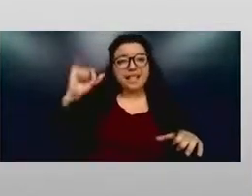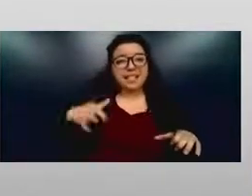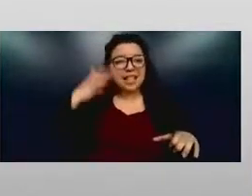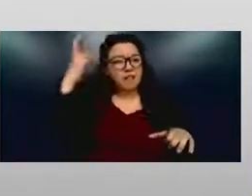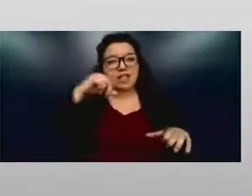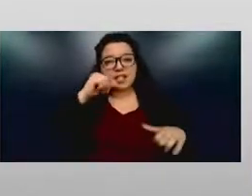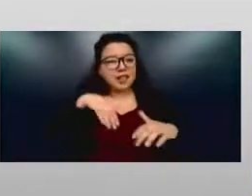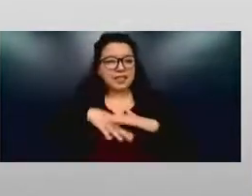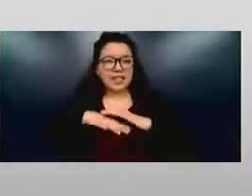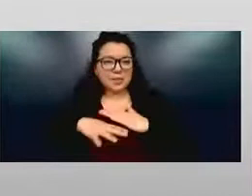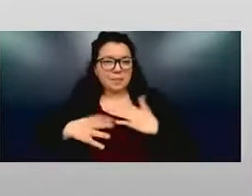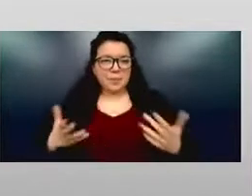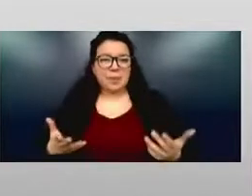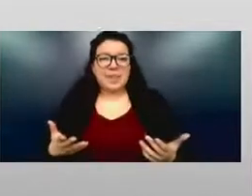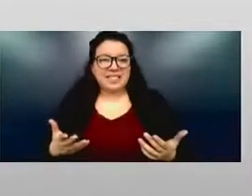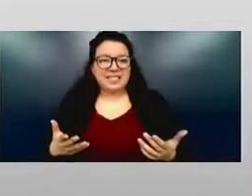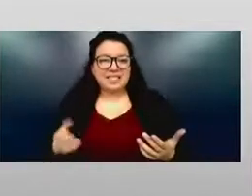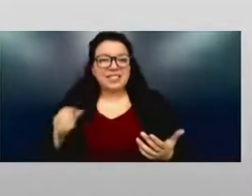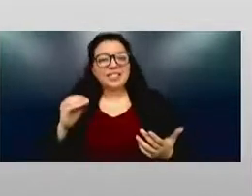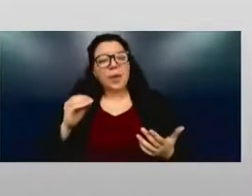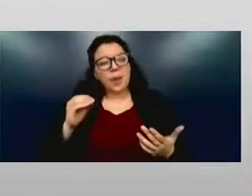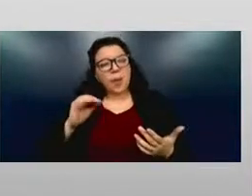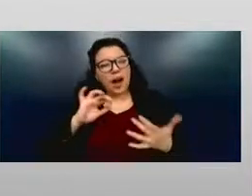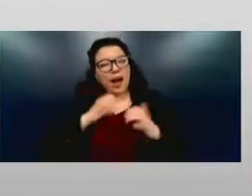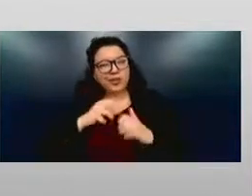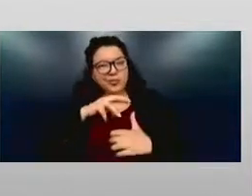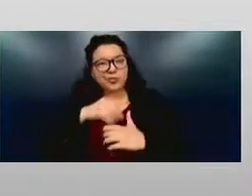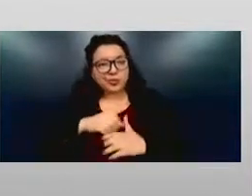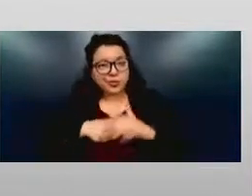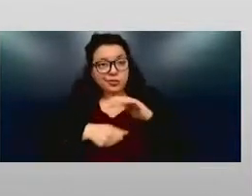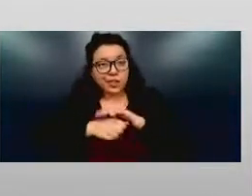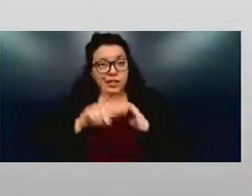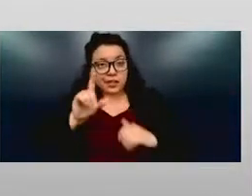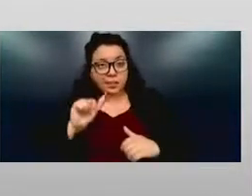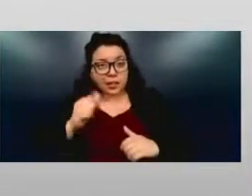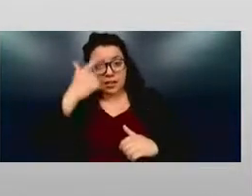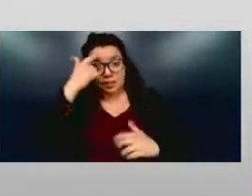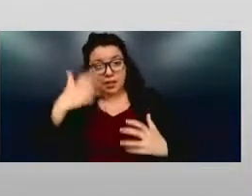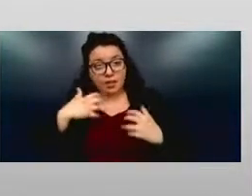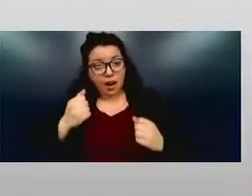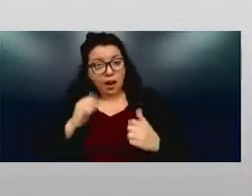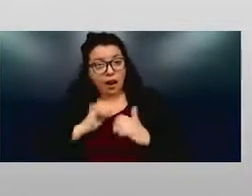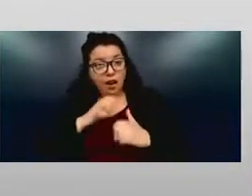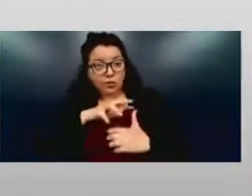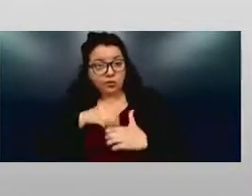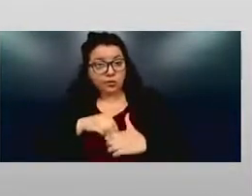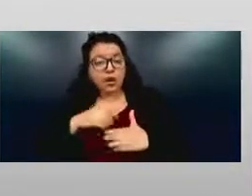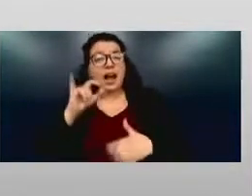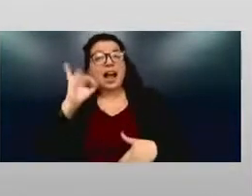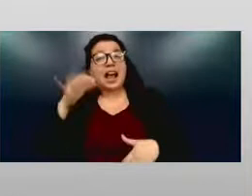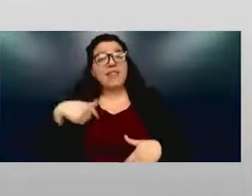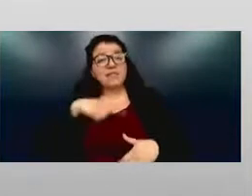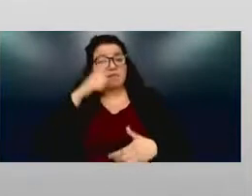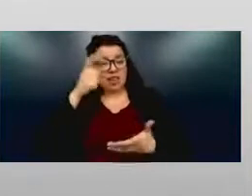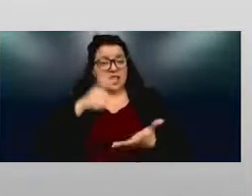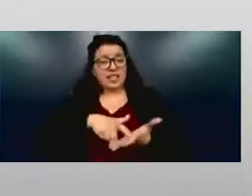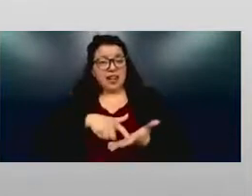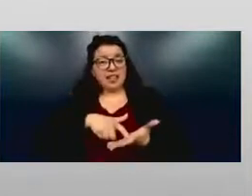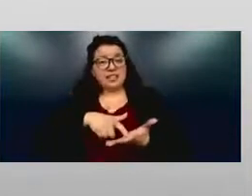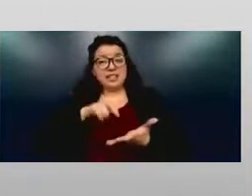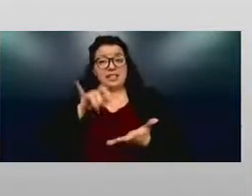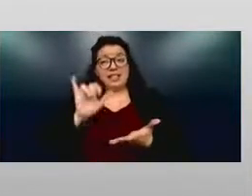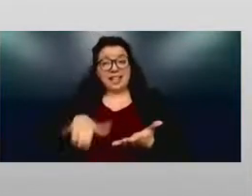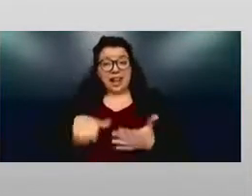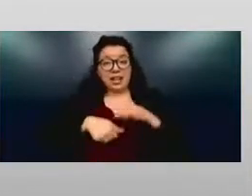talk about how we also address the hidden disabilities and mental health challenges. If we recognize that that is really humanity, right?